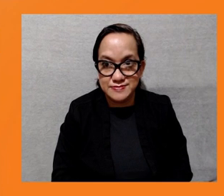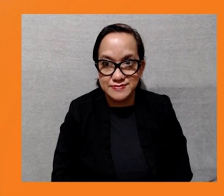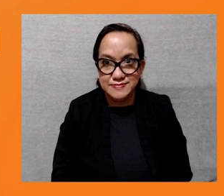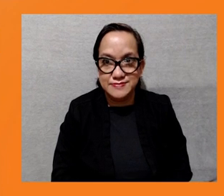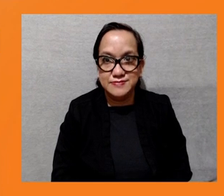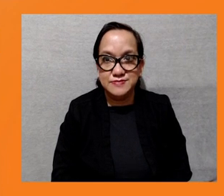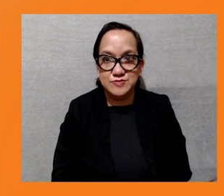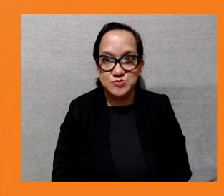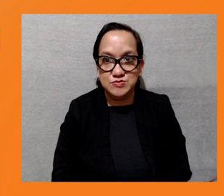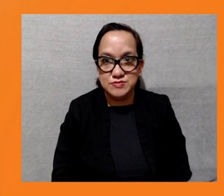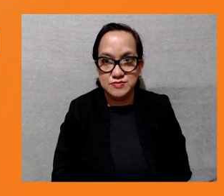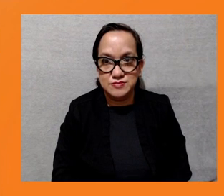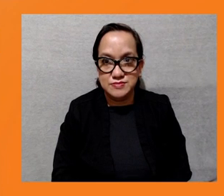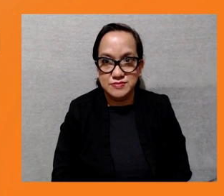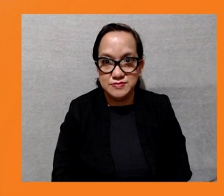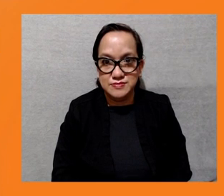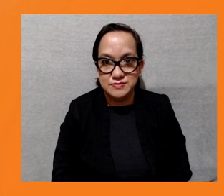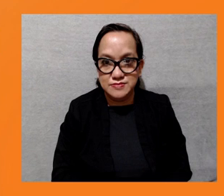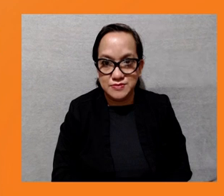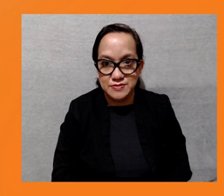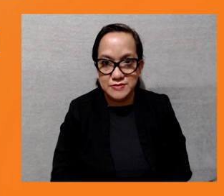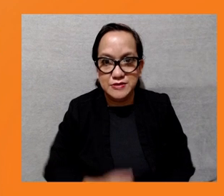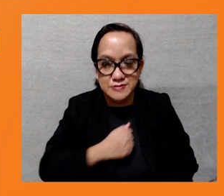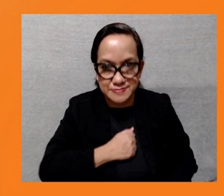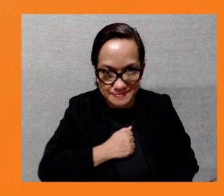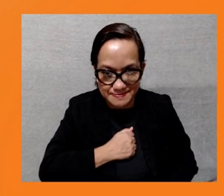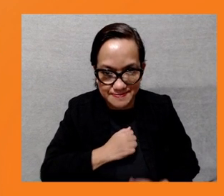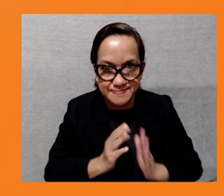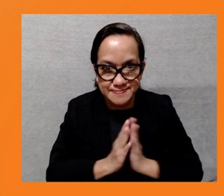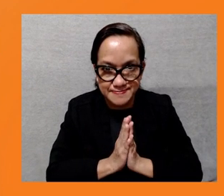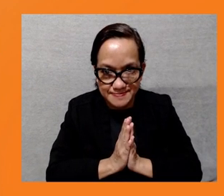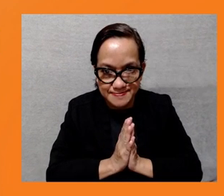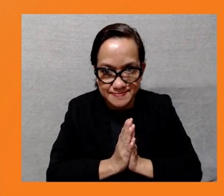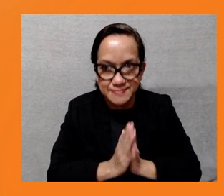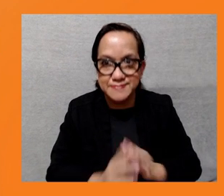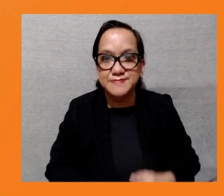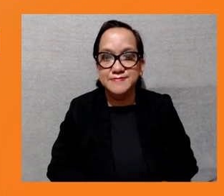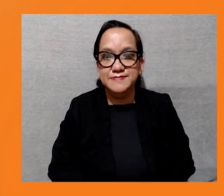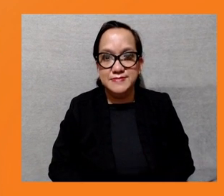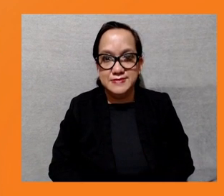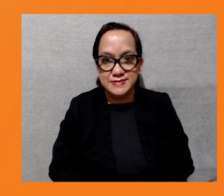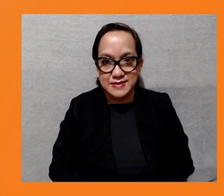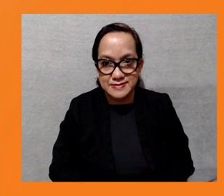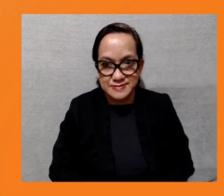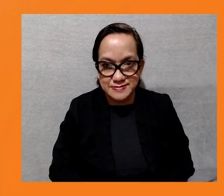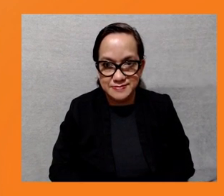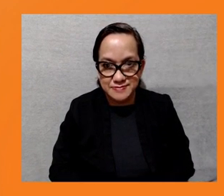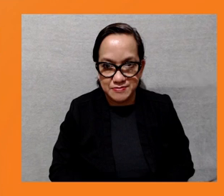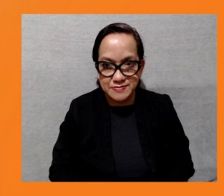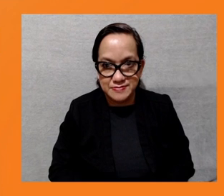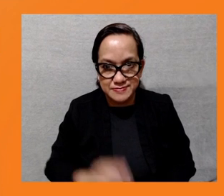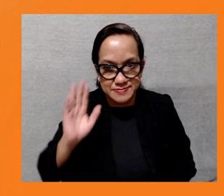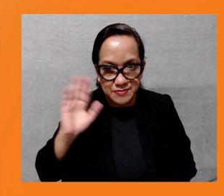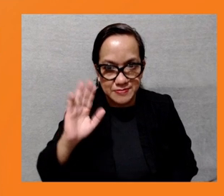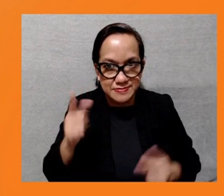Yes. So, I wanted to draw your attention to the case of four